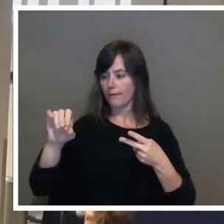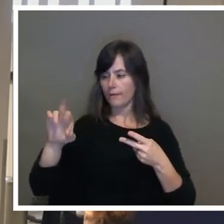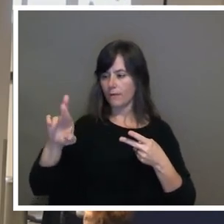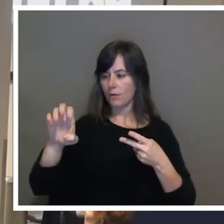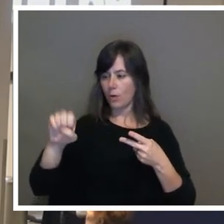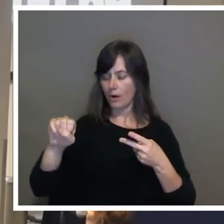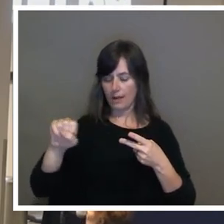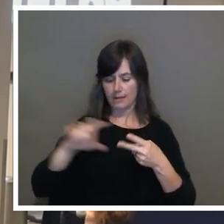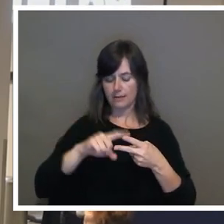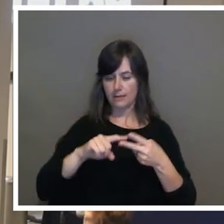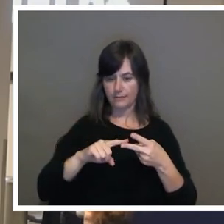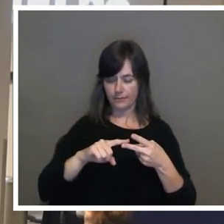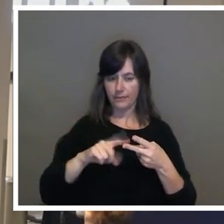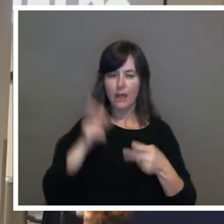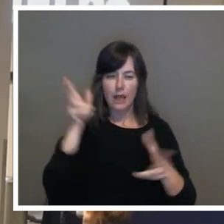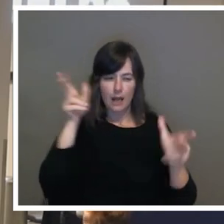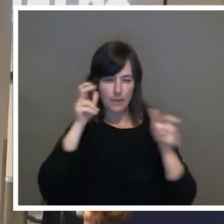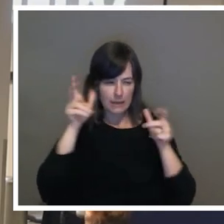lot of the people,